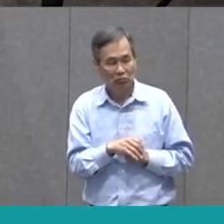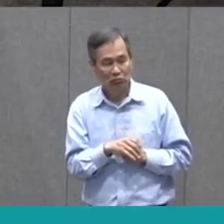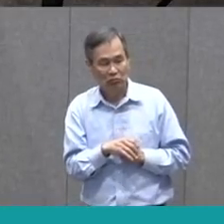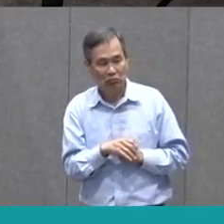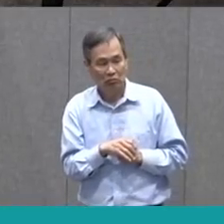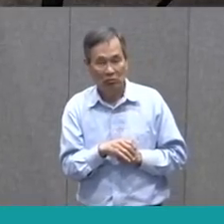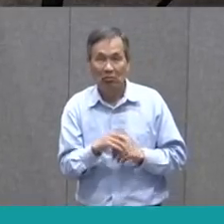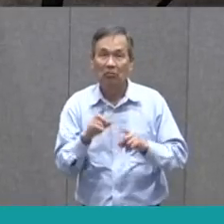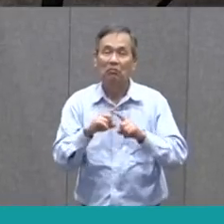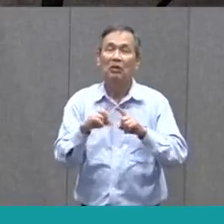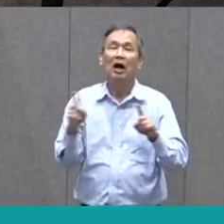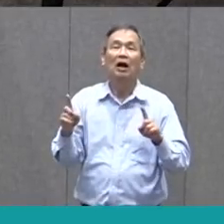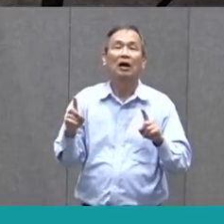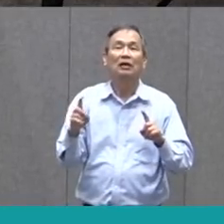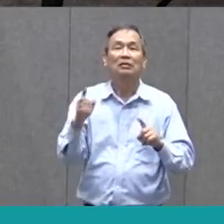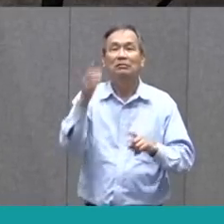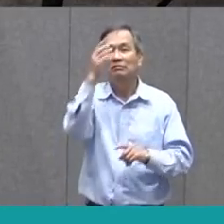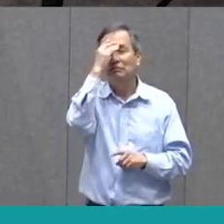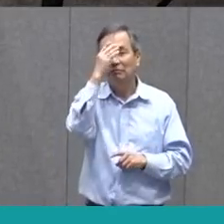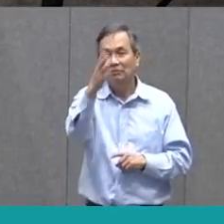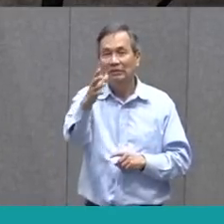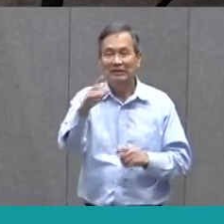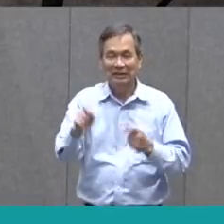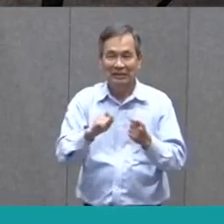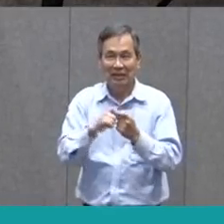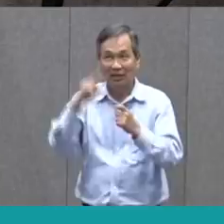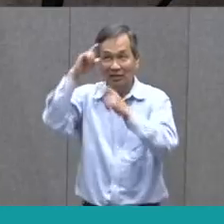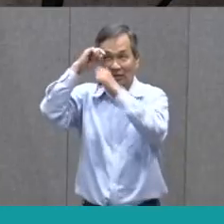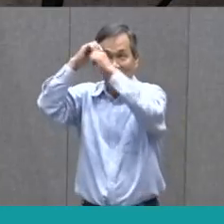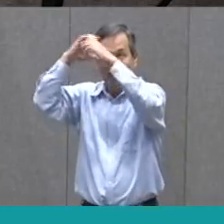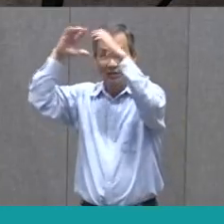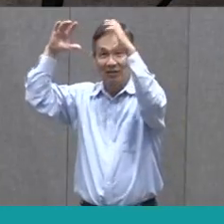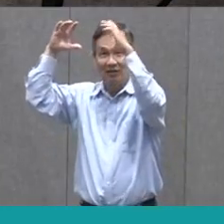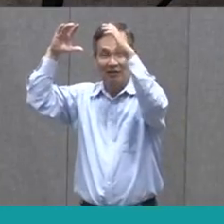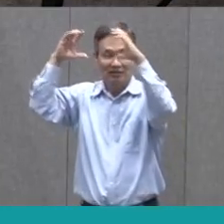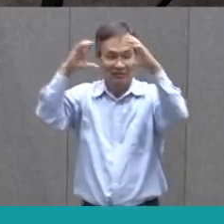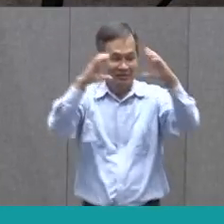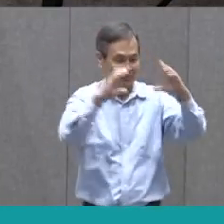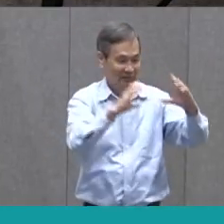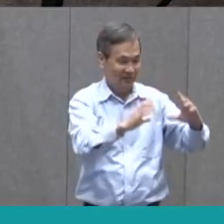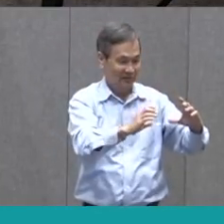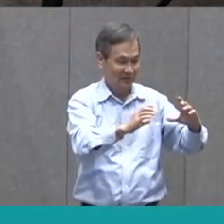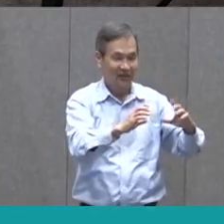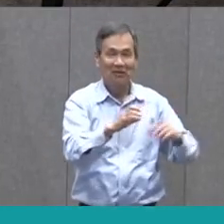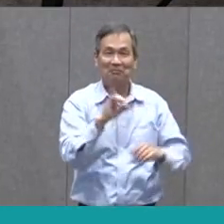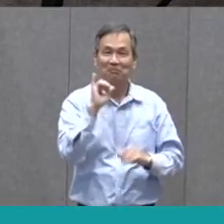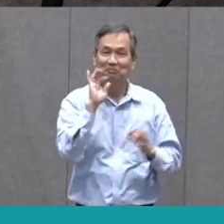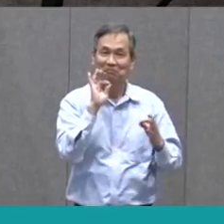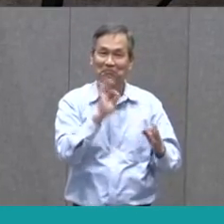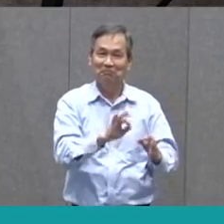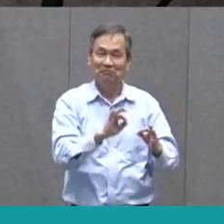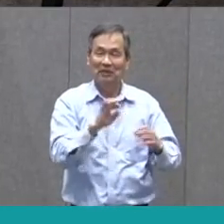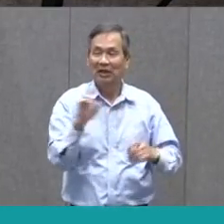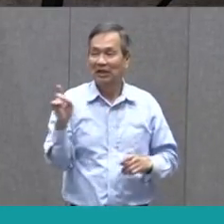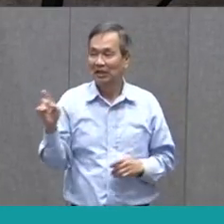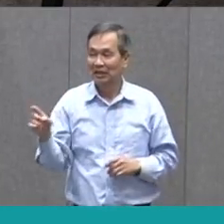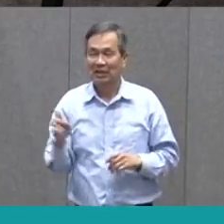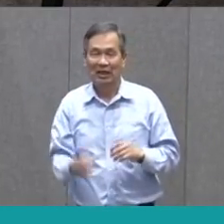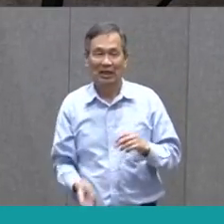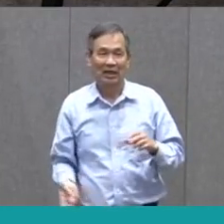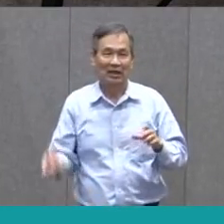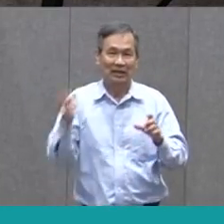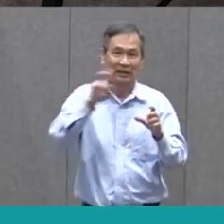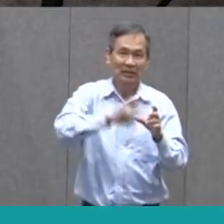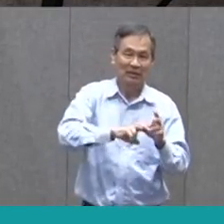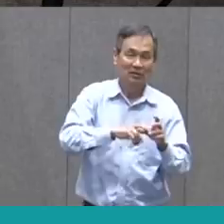But it's just what she wanted. They climb aboard and take it for